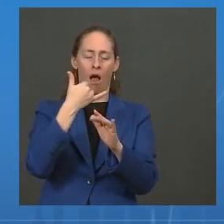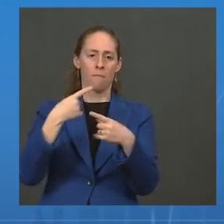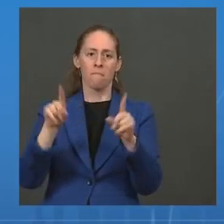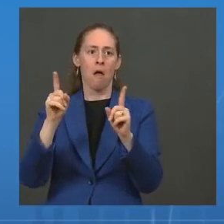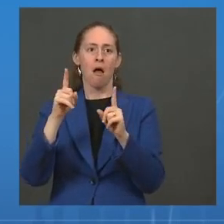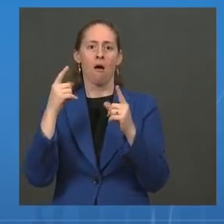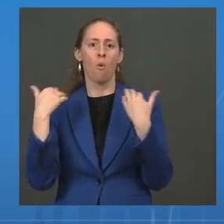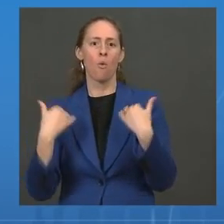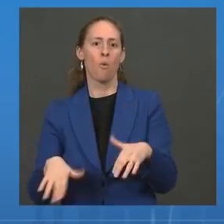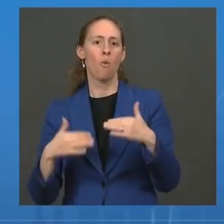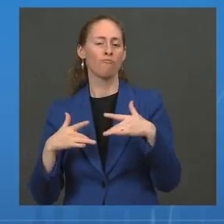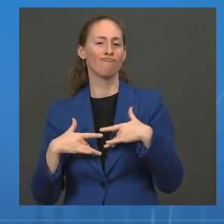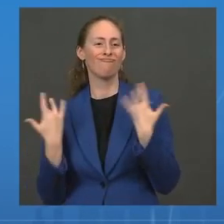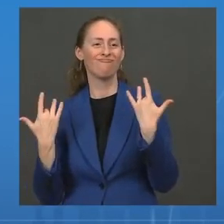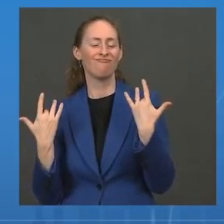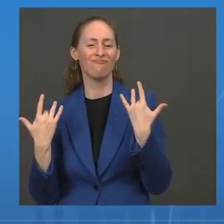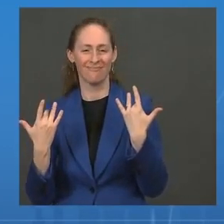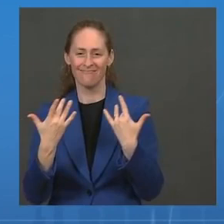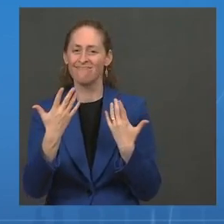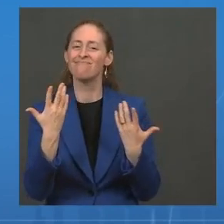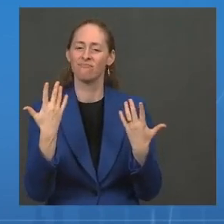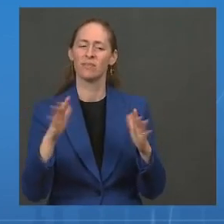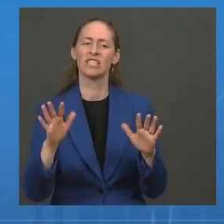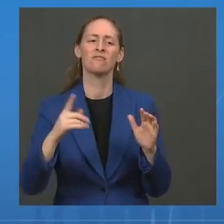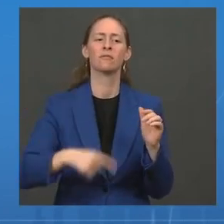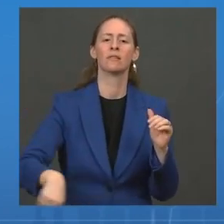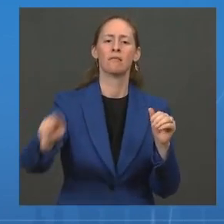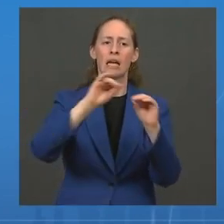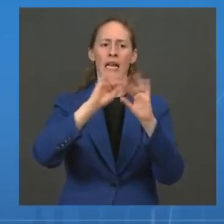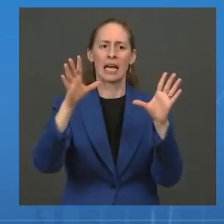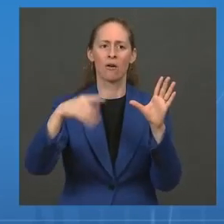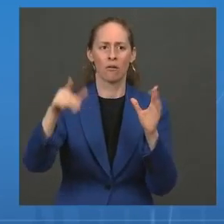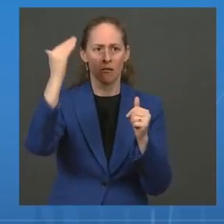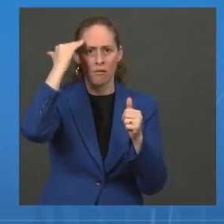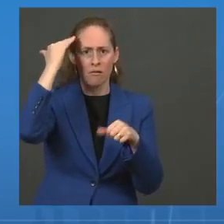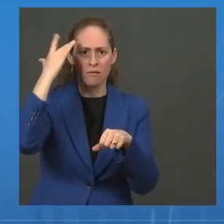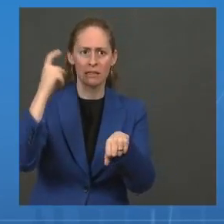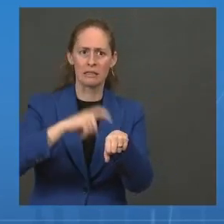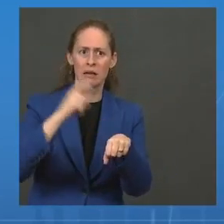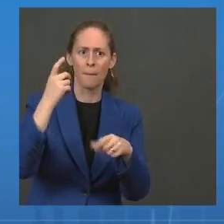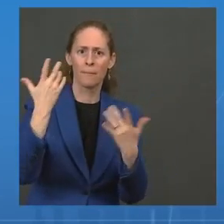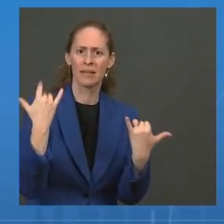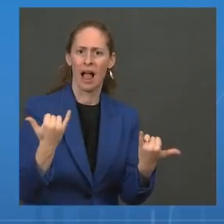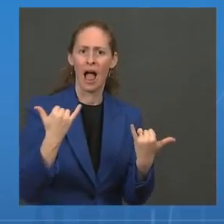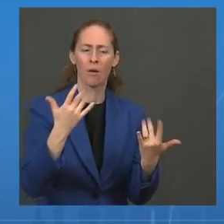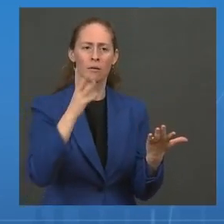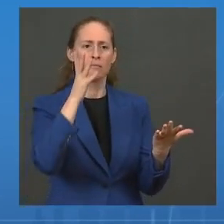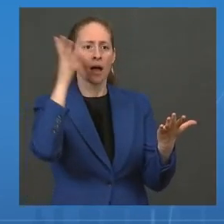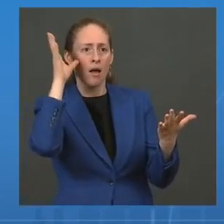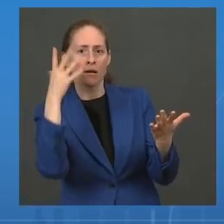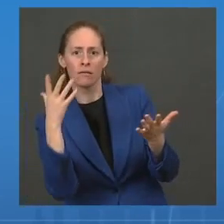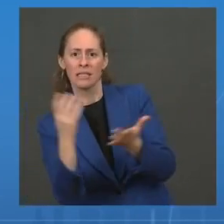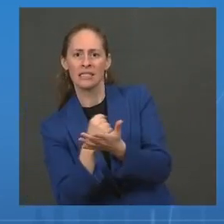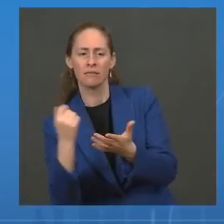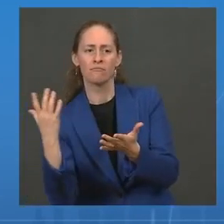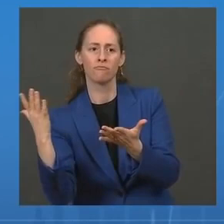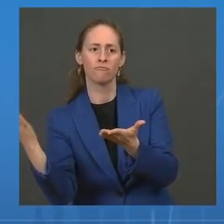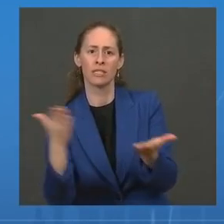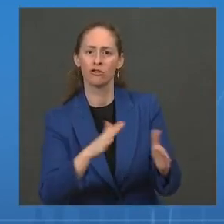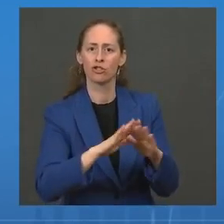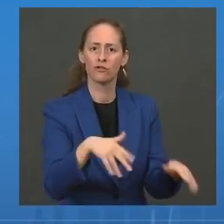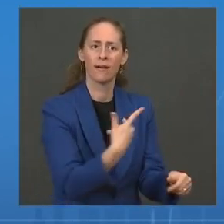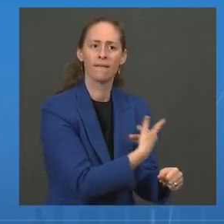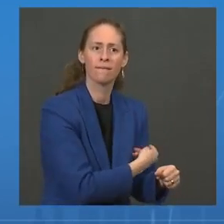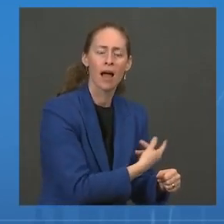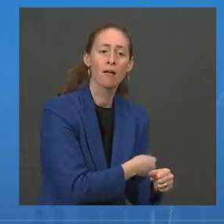It's clear that our efforts to help parents get their kids vaccinated, to vaccinate the unvaccinated, and to get boosters